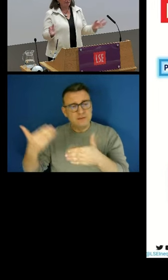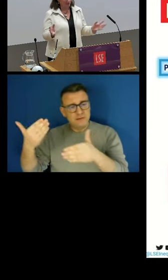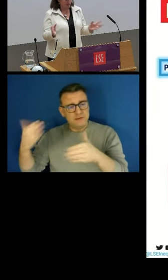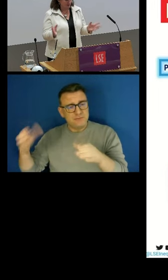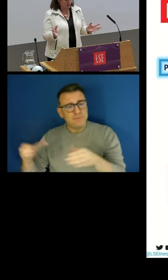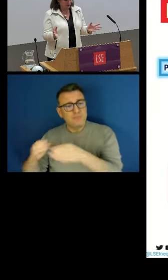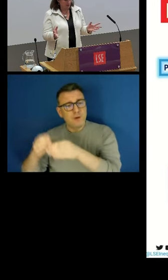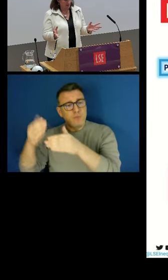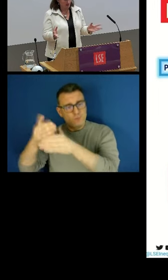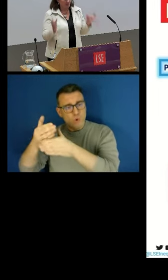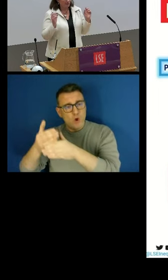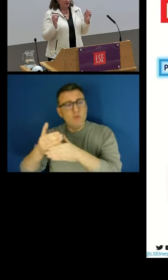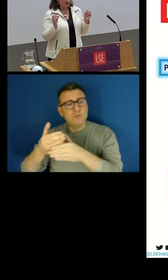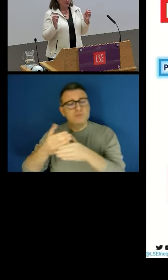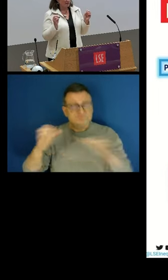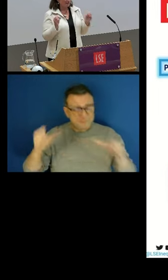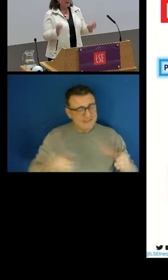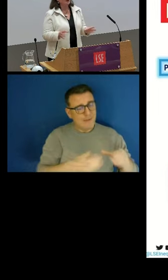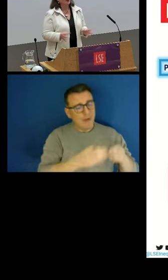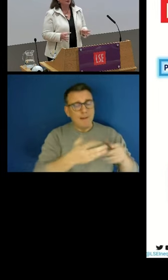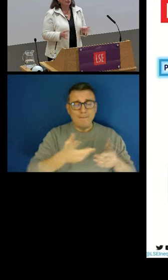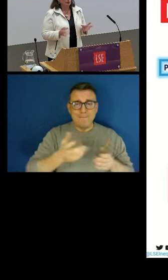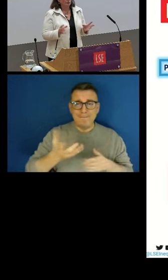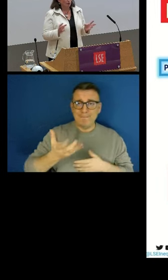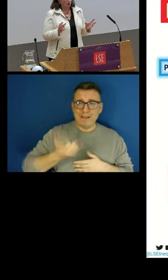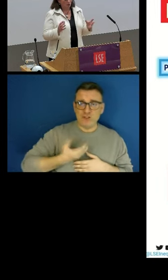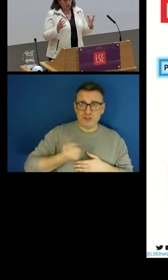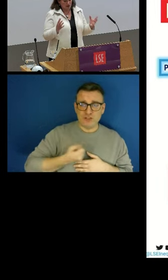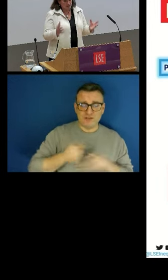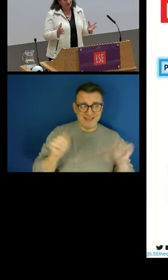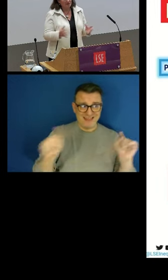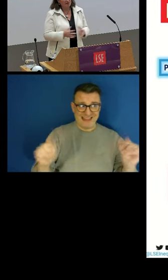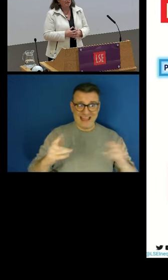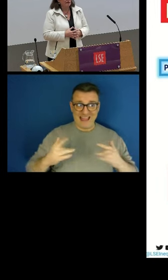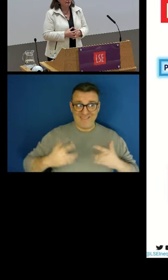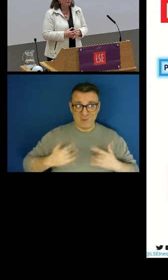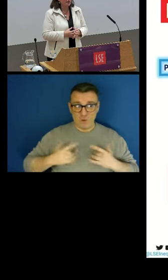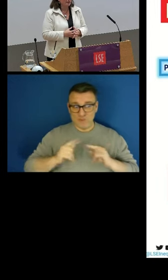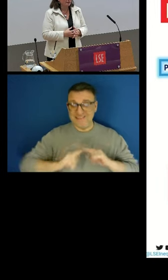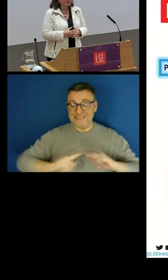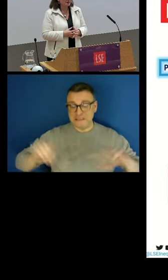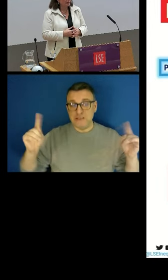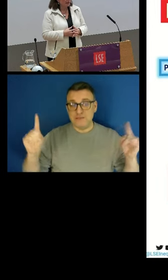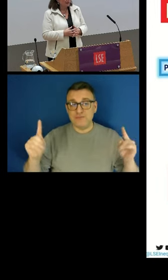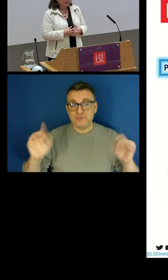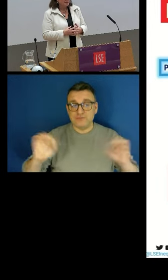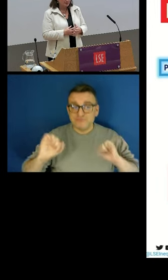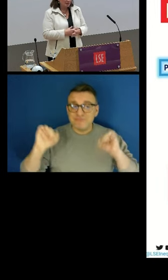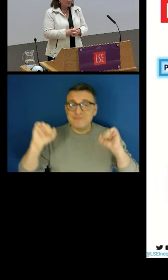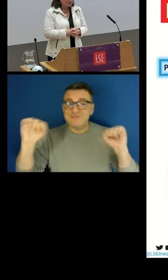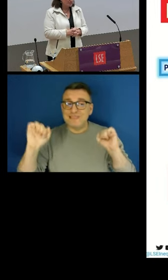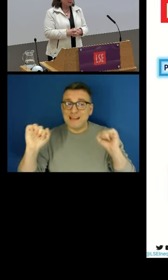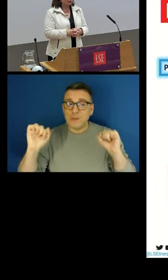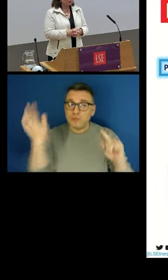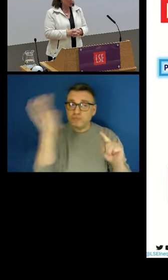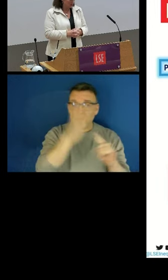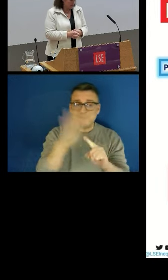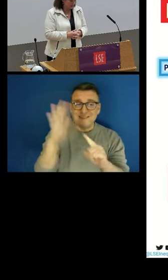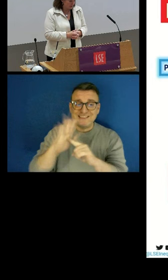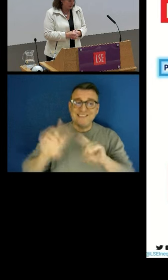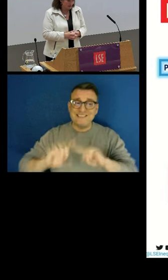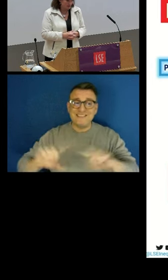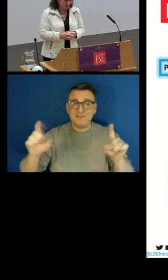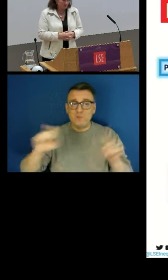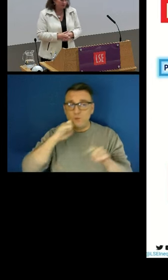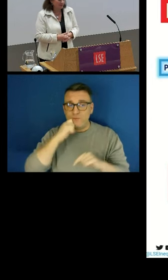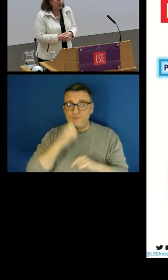have completely different interests and value or emphasize different priorities. And sometimes they don't even talk to